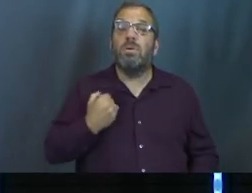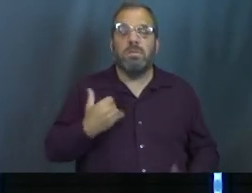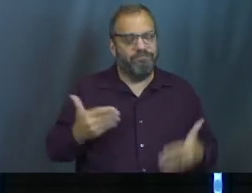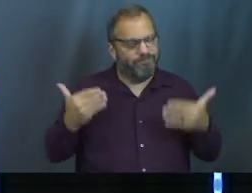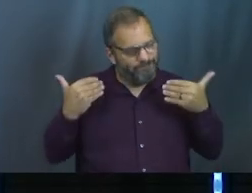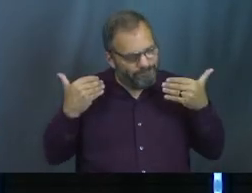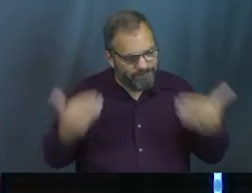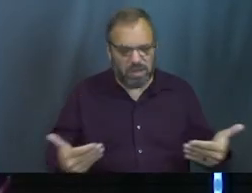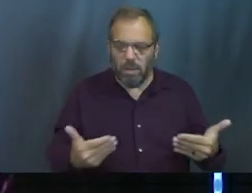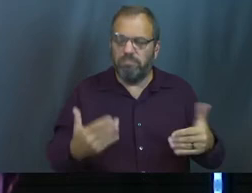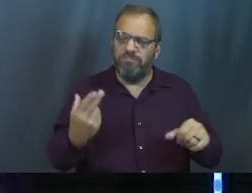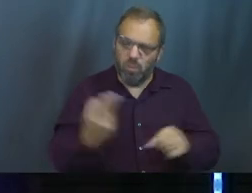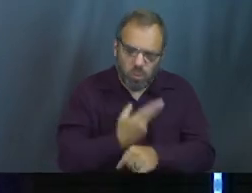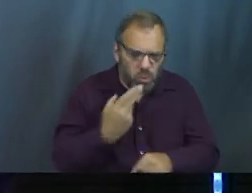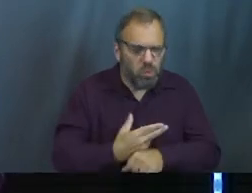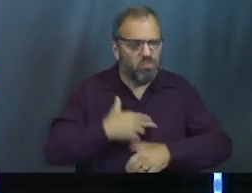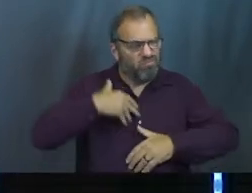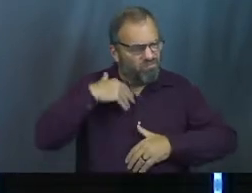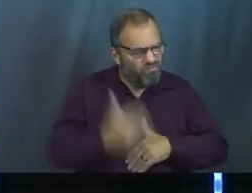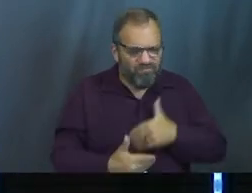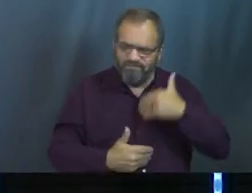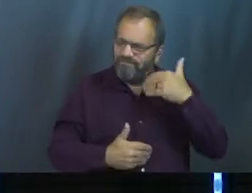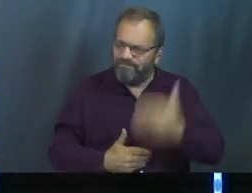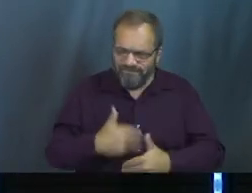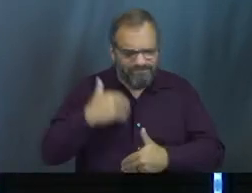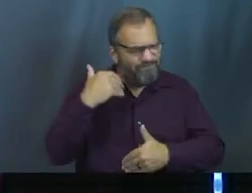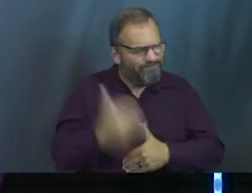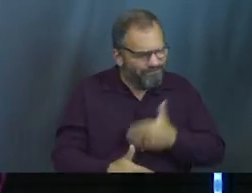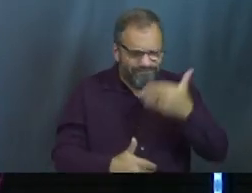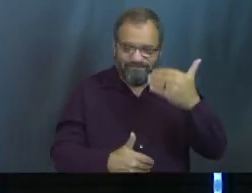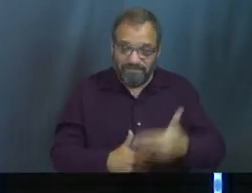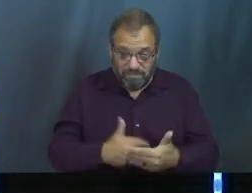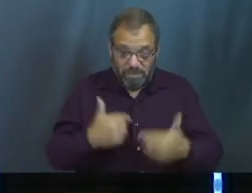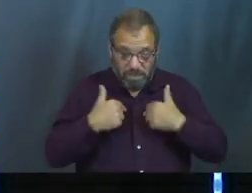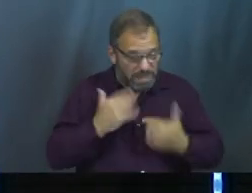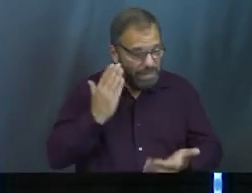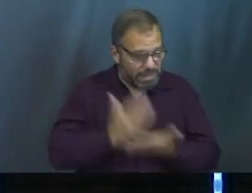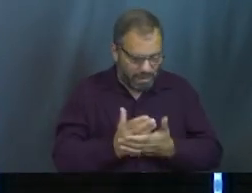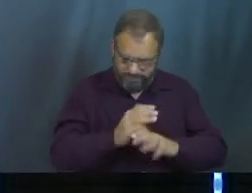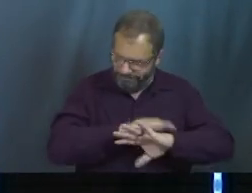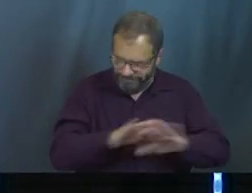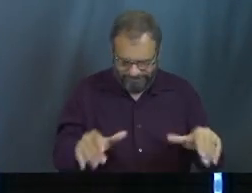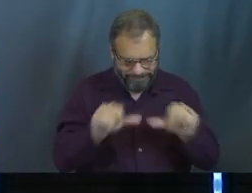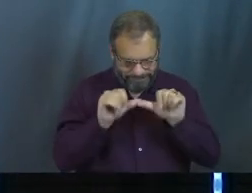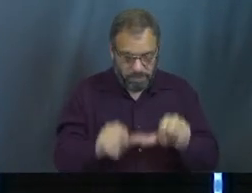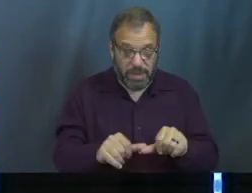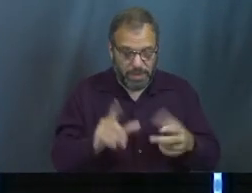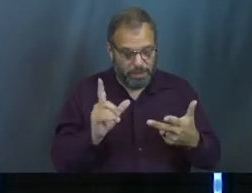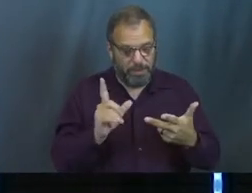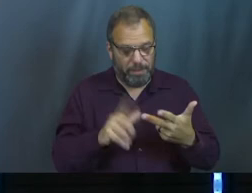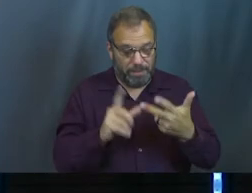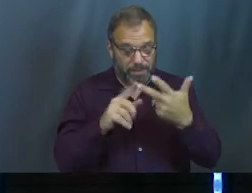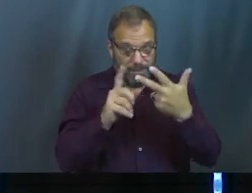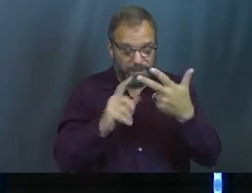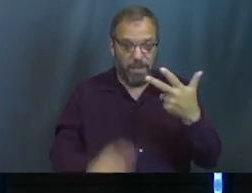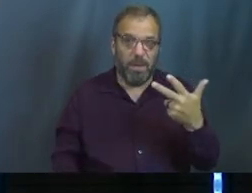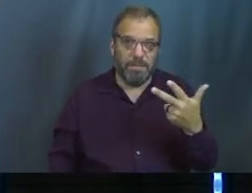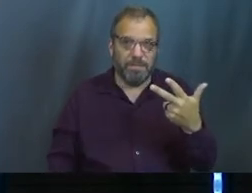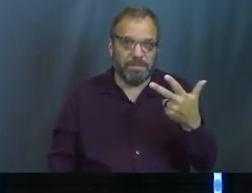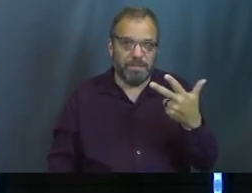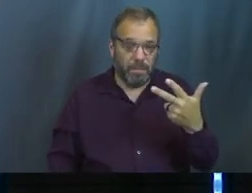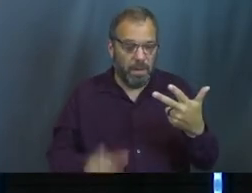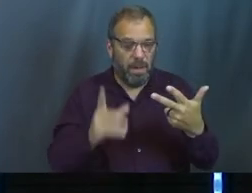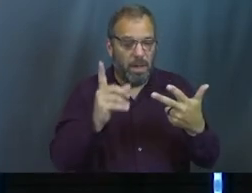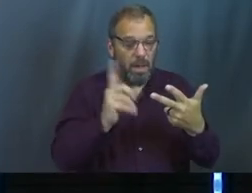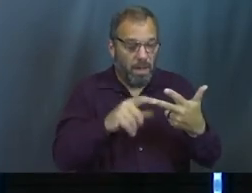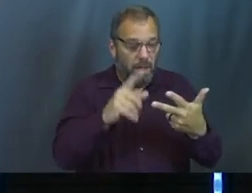I'm gonna keep stepping, keep getting after it. I'm not gonna stop. And not only that, not